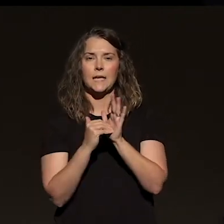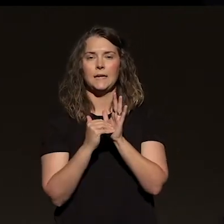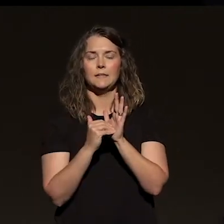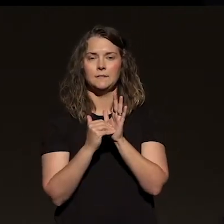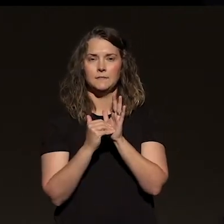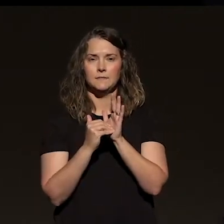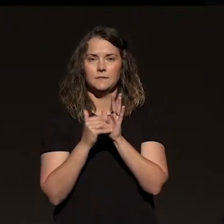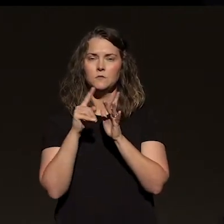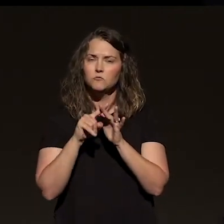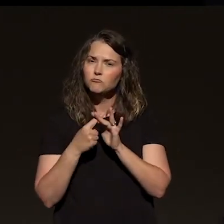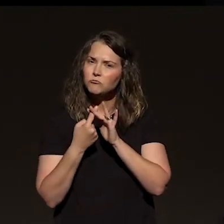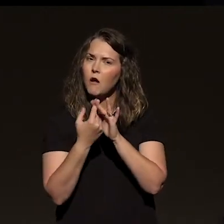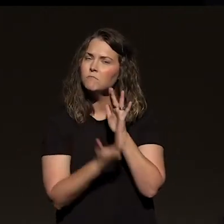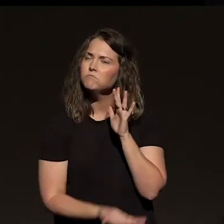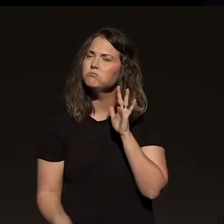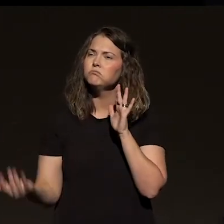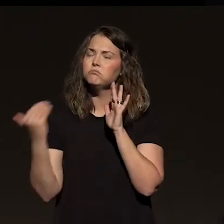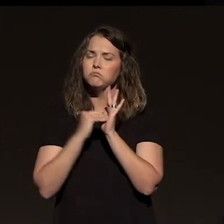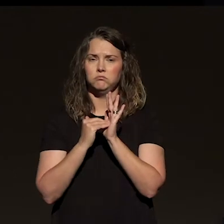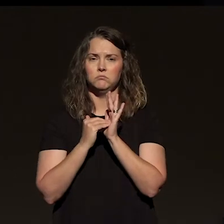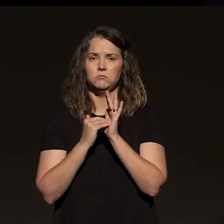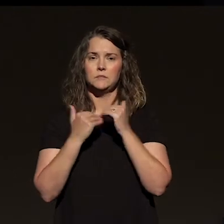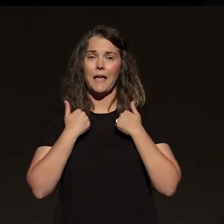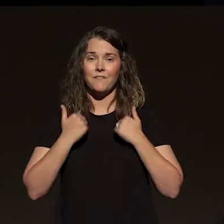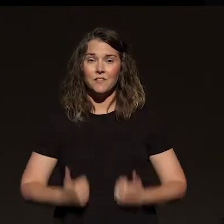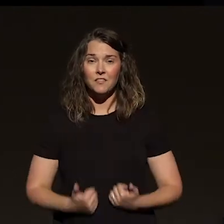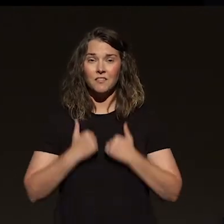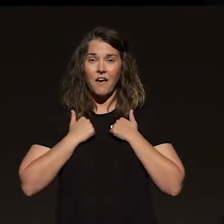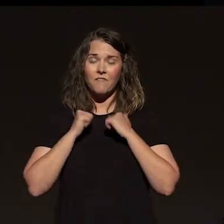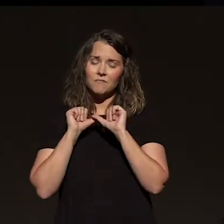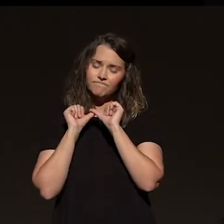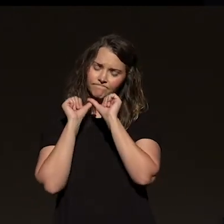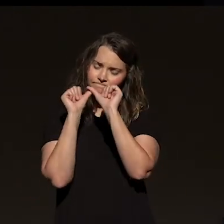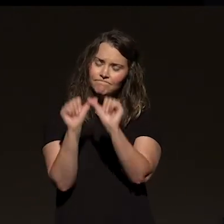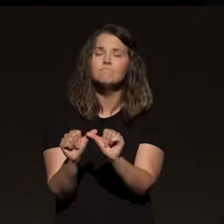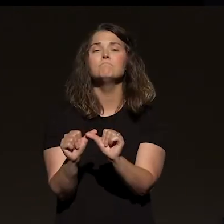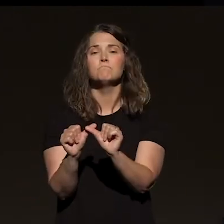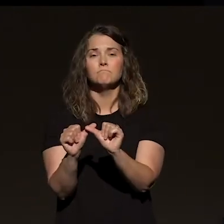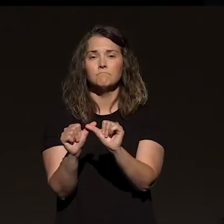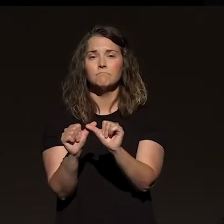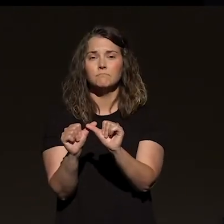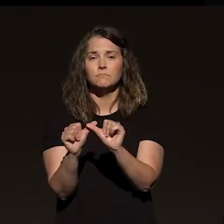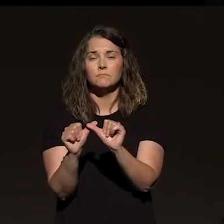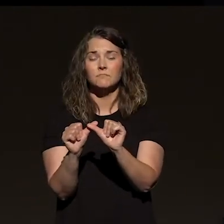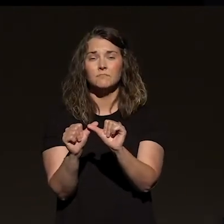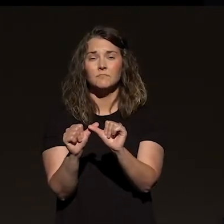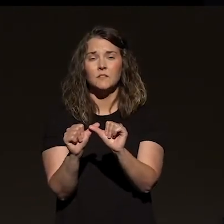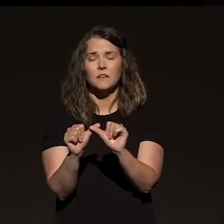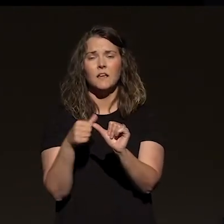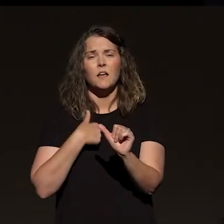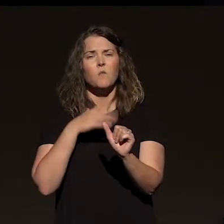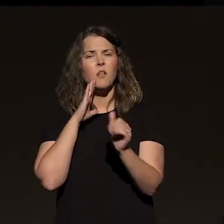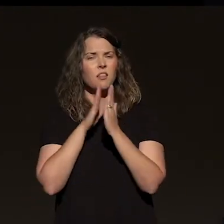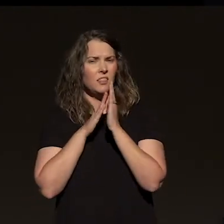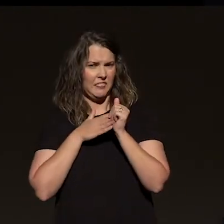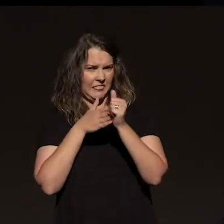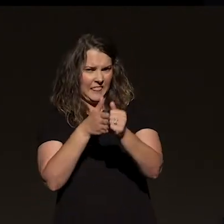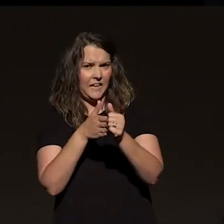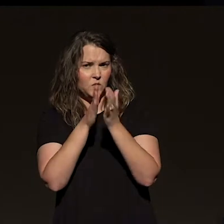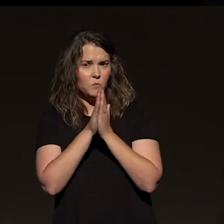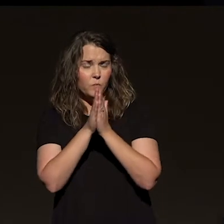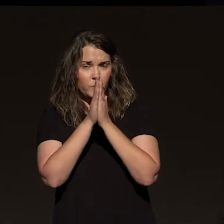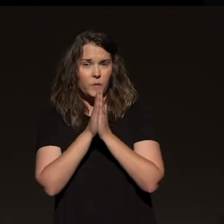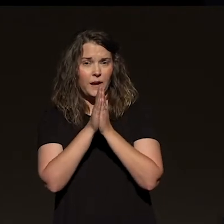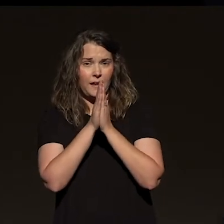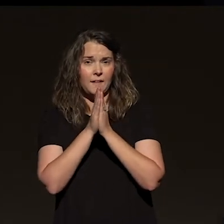over and to have a life that stands. We're about to close our time today and I'm going to lead us to pray. And at the end of that prayer, there are to be some